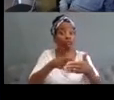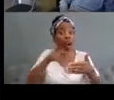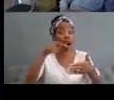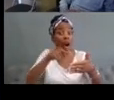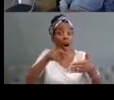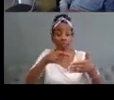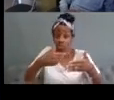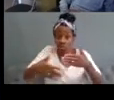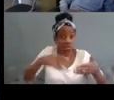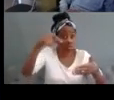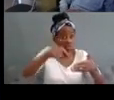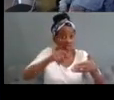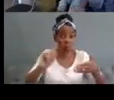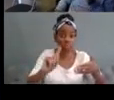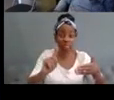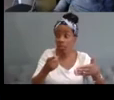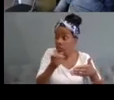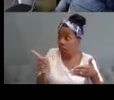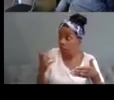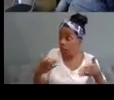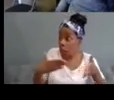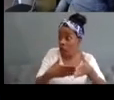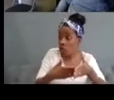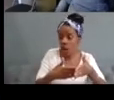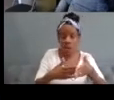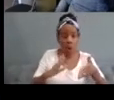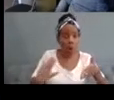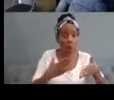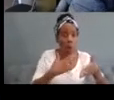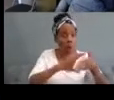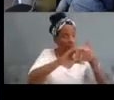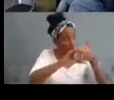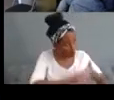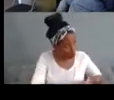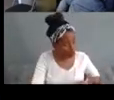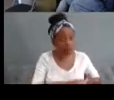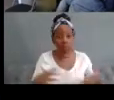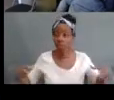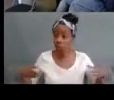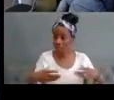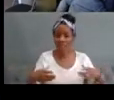absolutely anyone on the project it had to be dismantled before we could move forward as a group